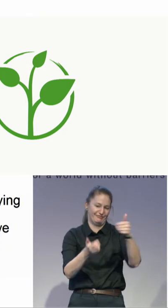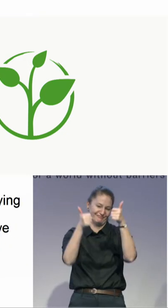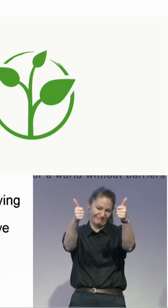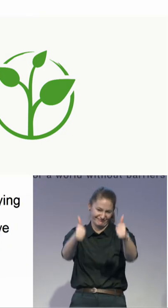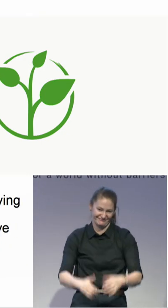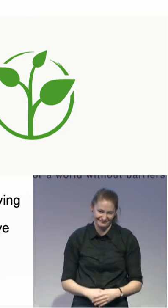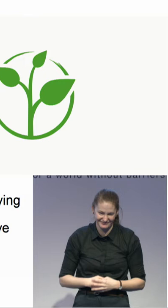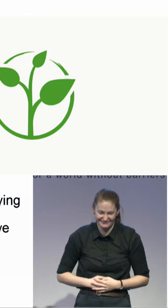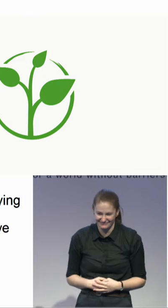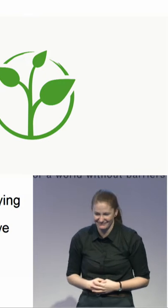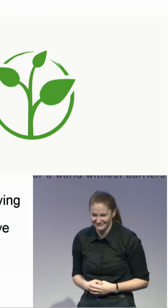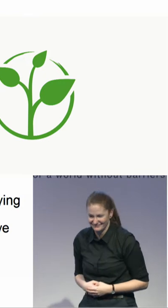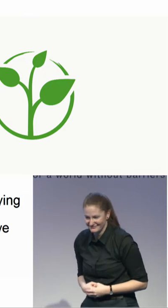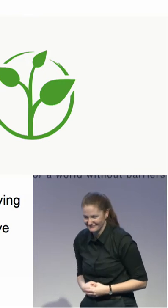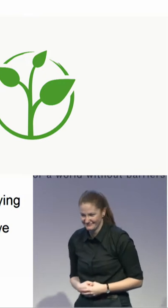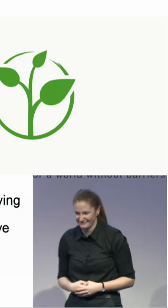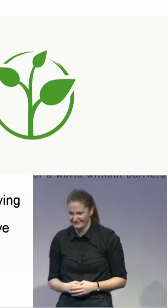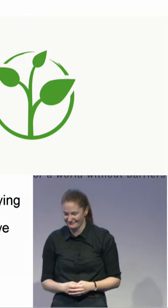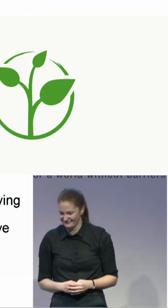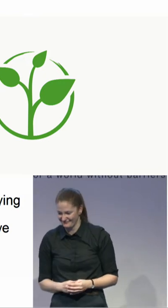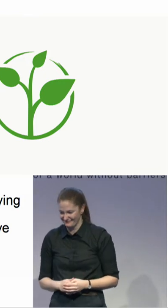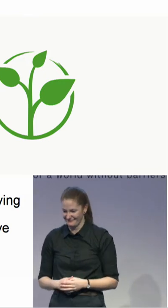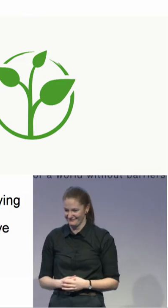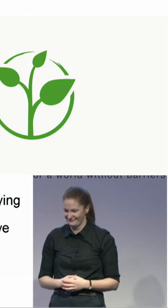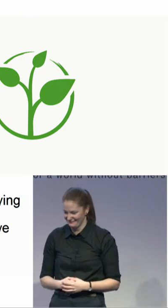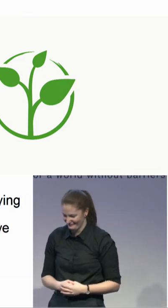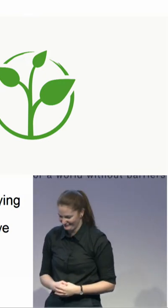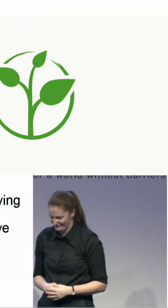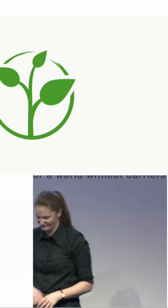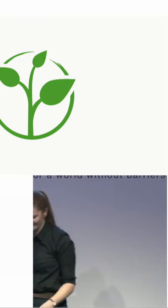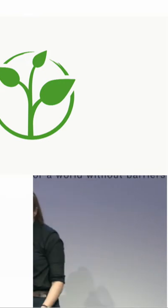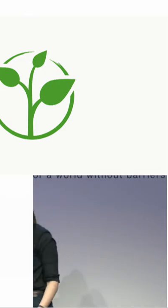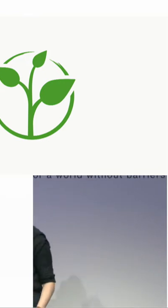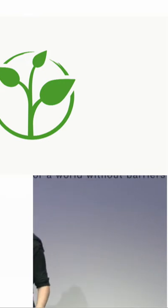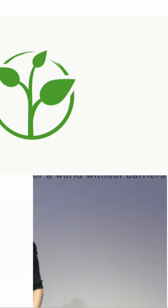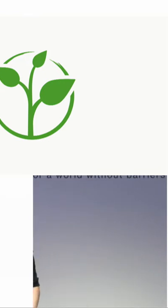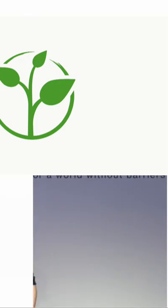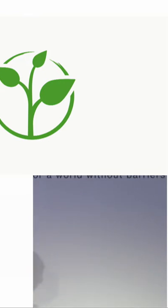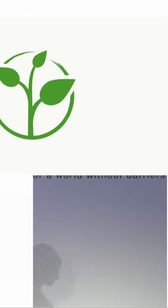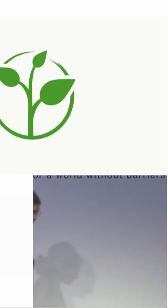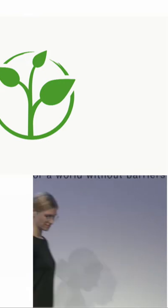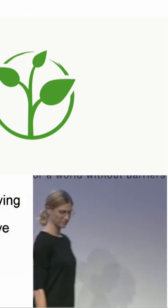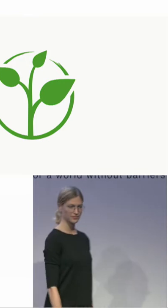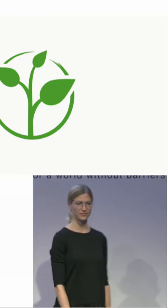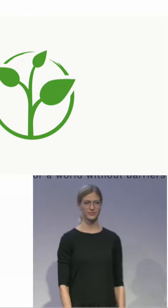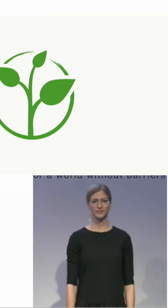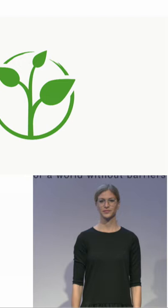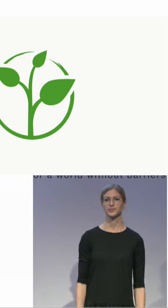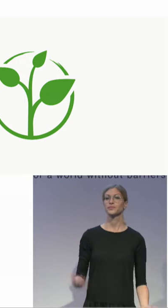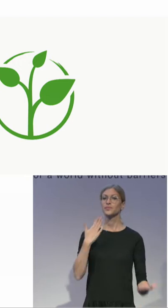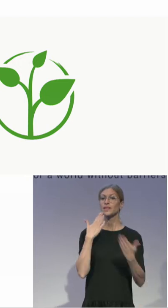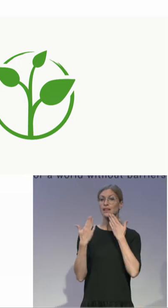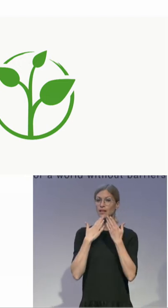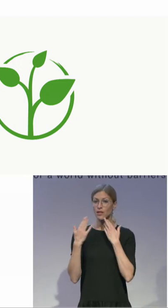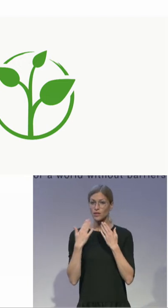Thanks a lot, Petra. So, now we stay in Israel and Avital will now tell us about